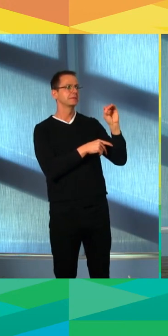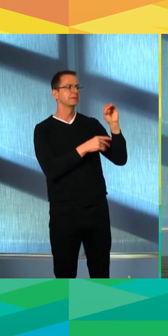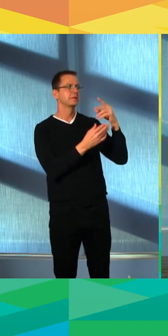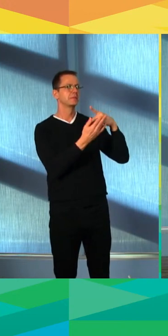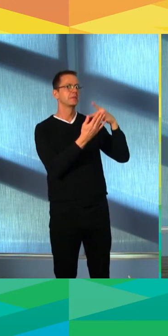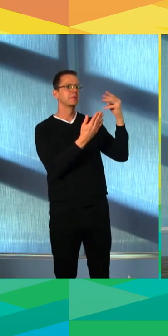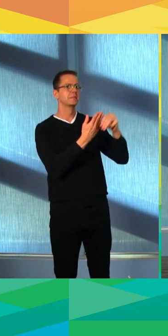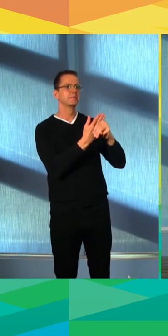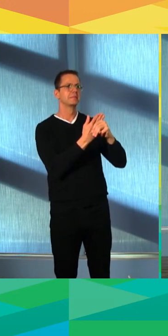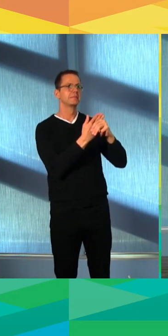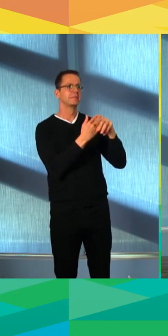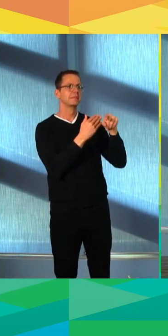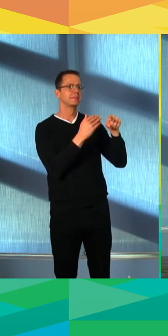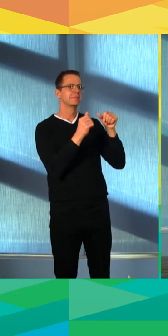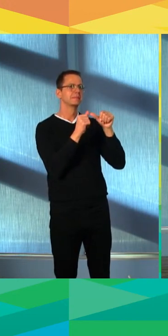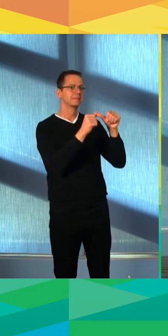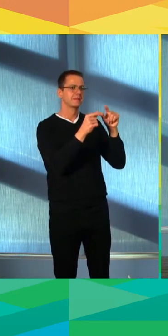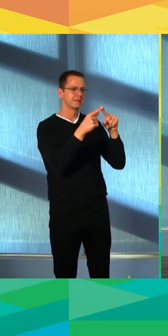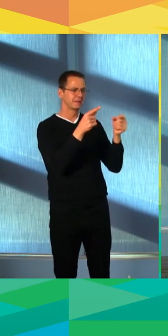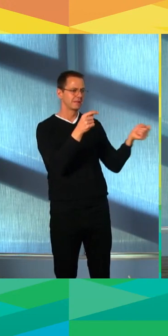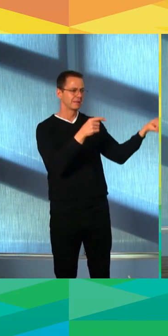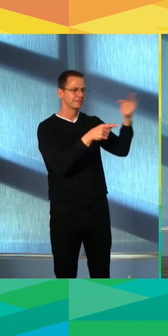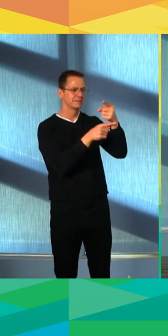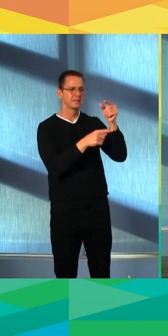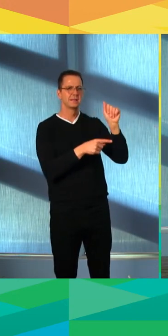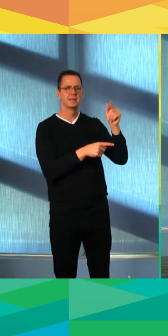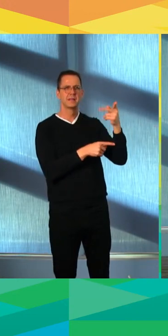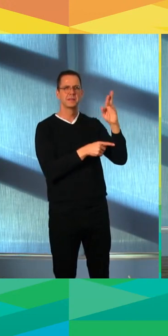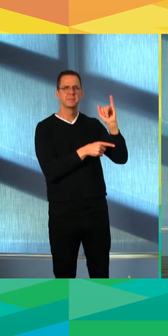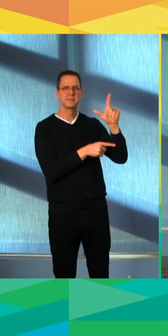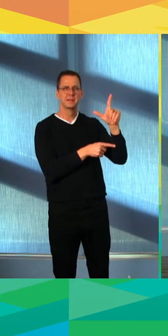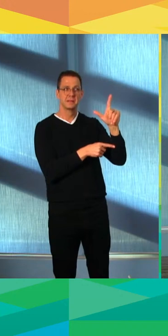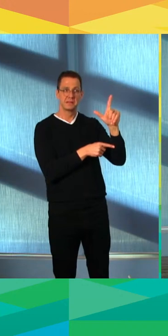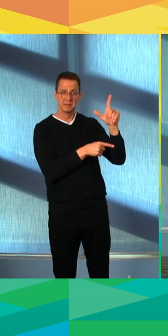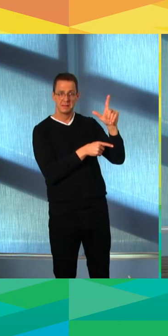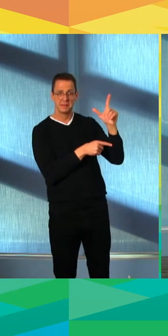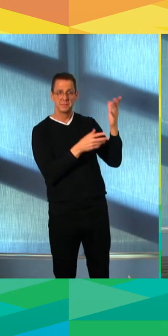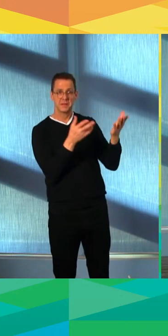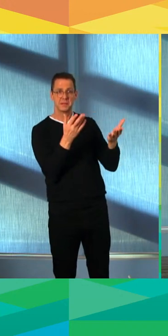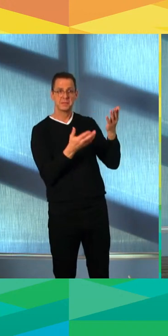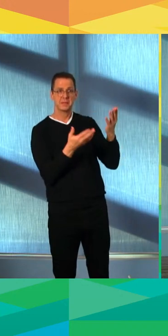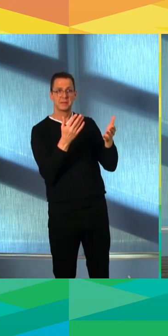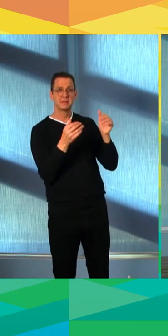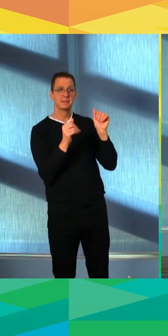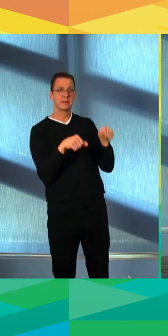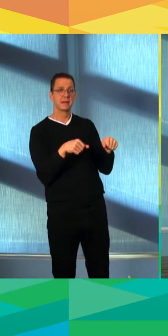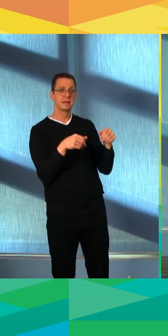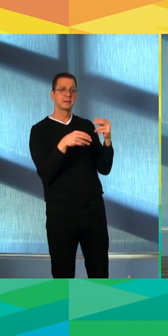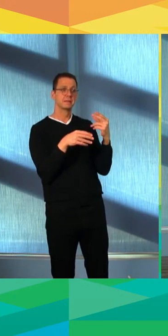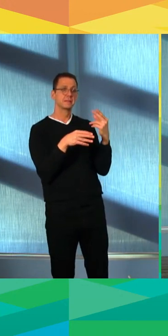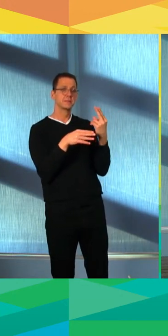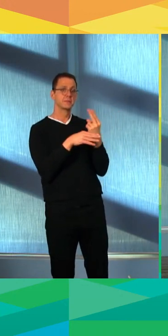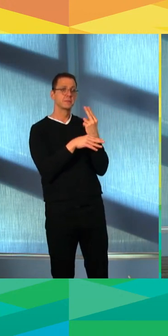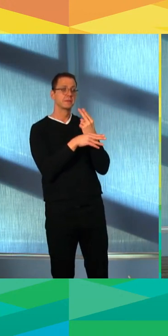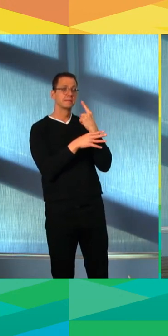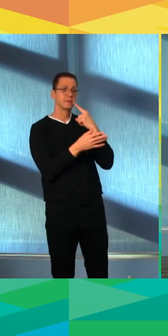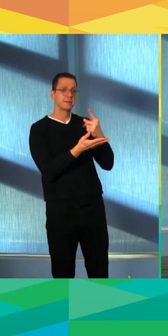green space adjacent to restaurants as, you know, patio areas or parking lanes or something like that? Will you be calling for, you know,